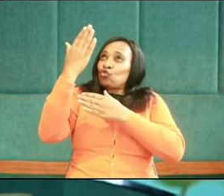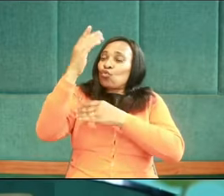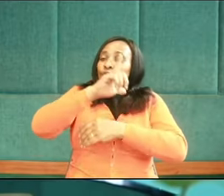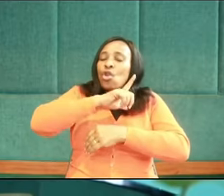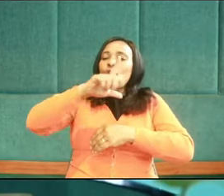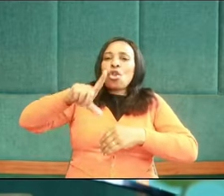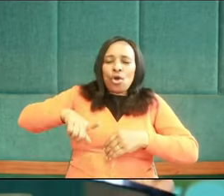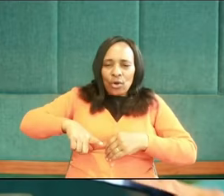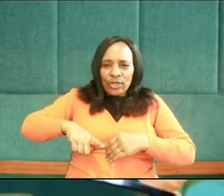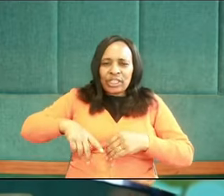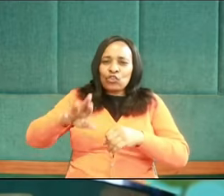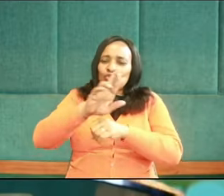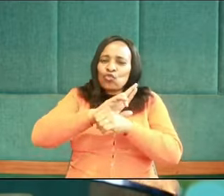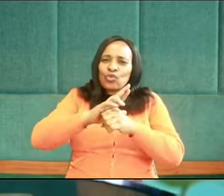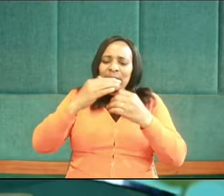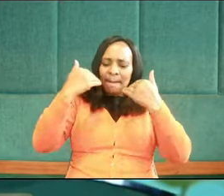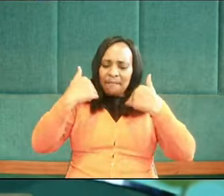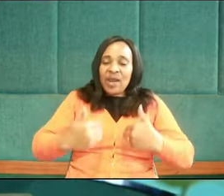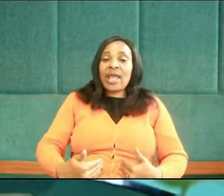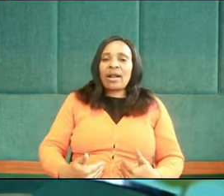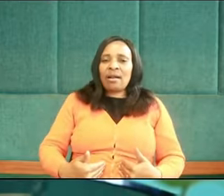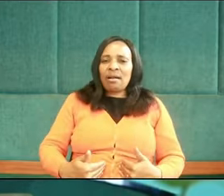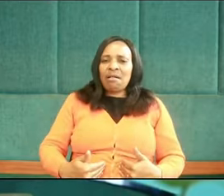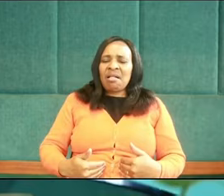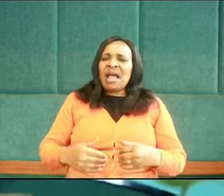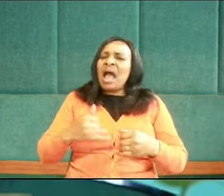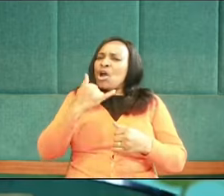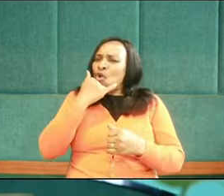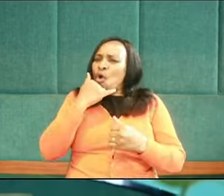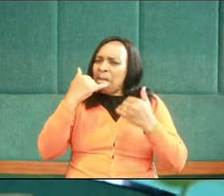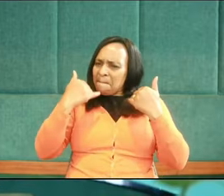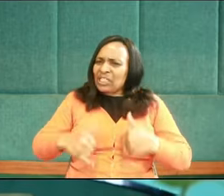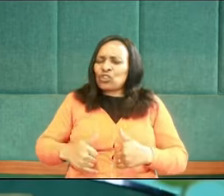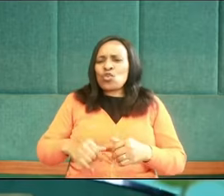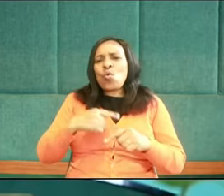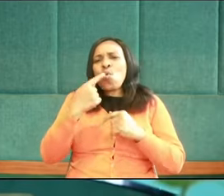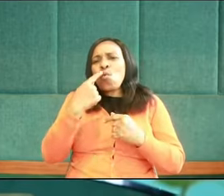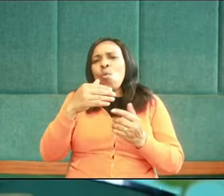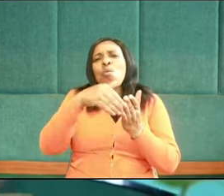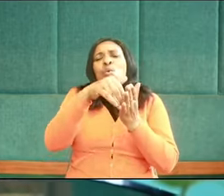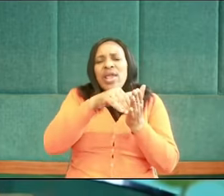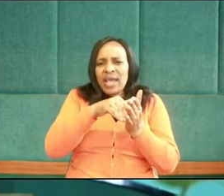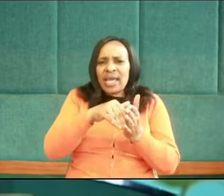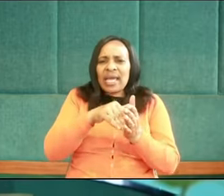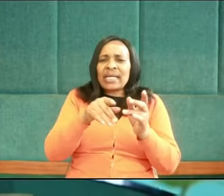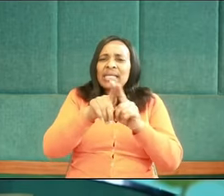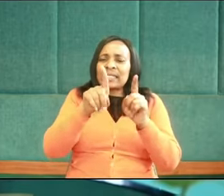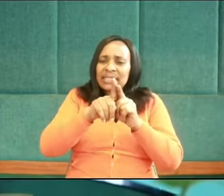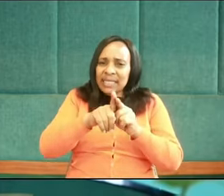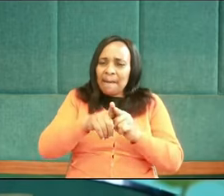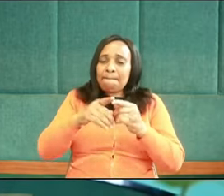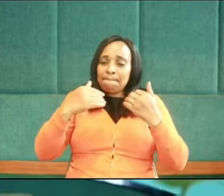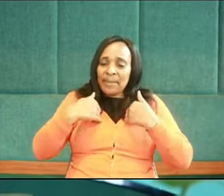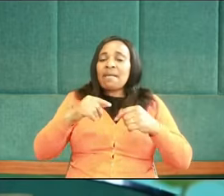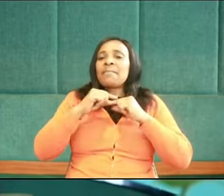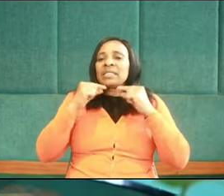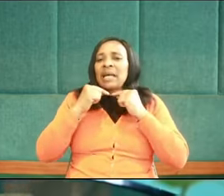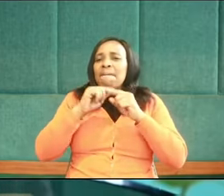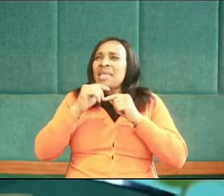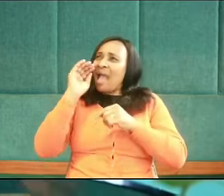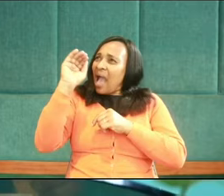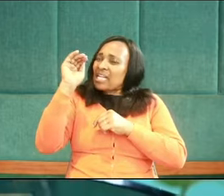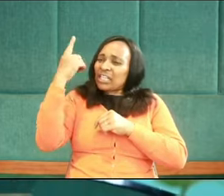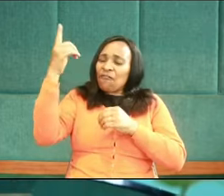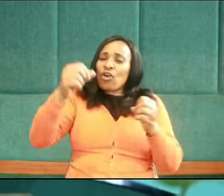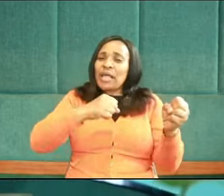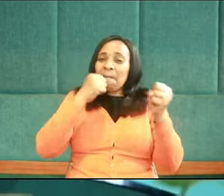Lord, to use a frail, a filthy, and a feeble vessel as man's self. I do not ask for